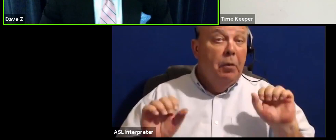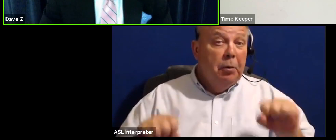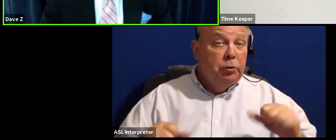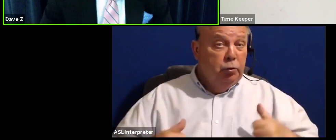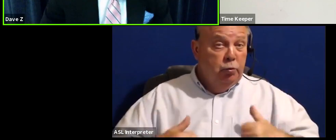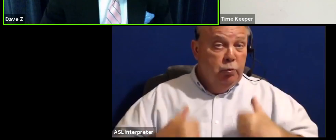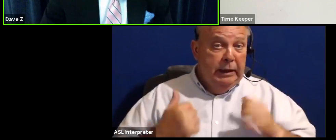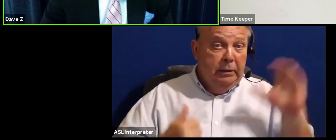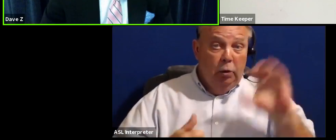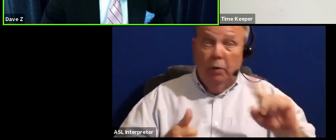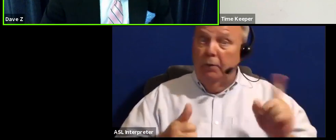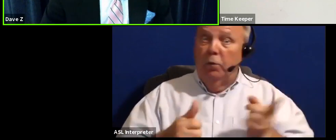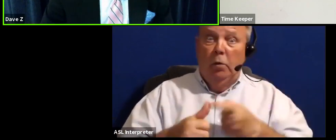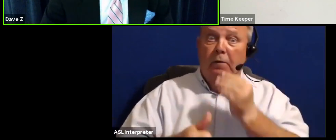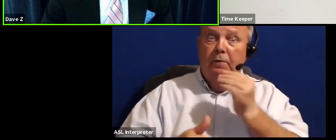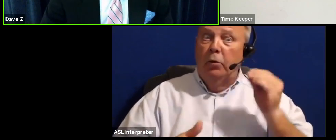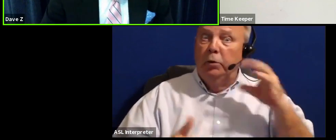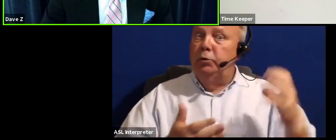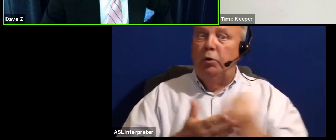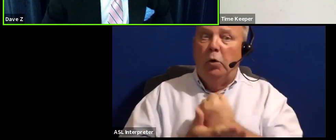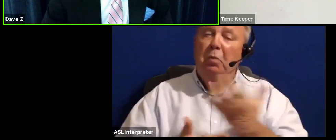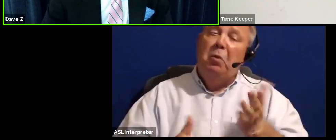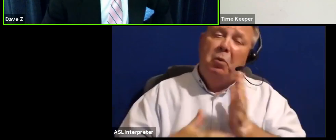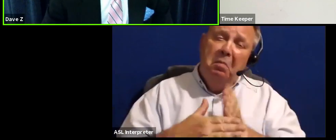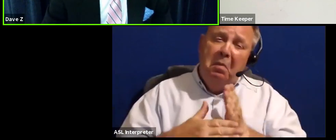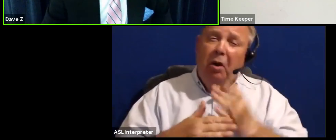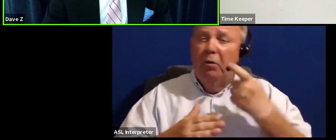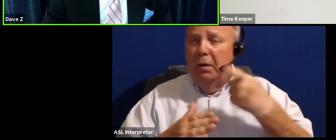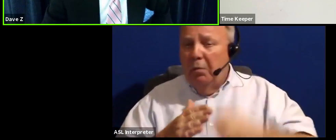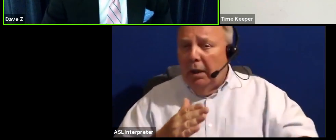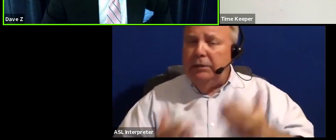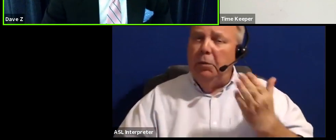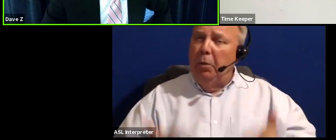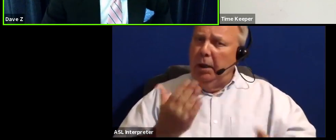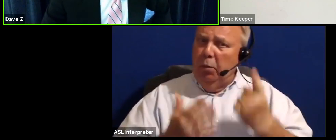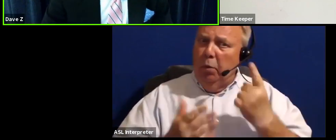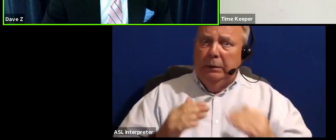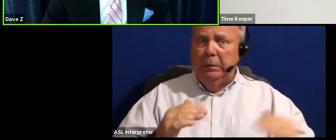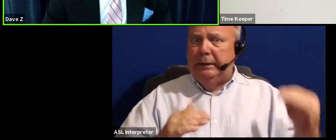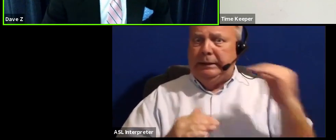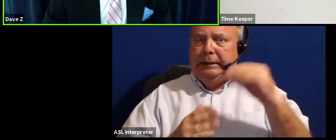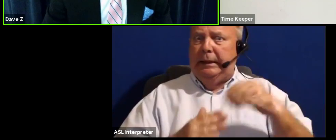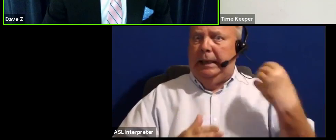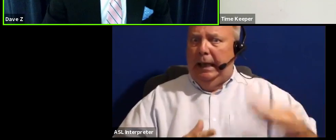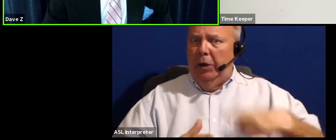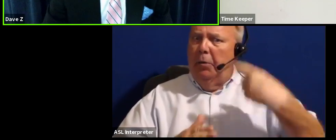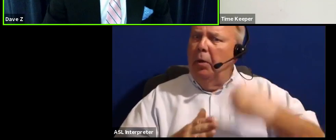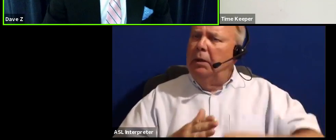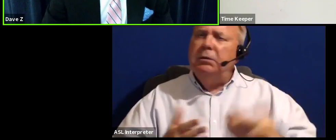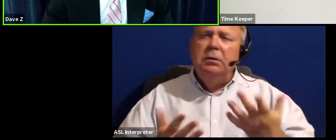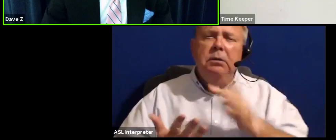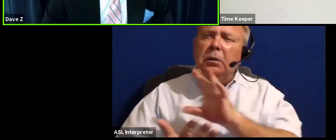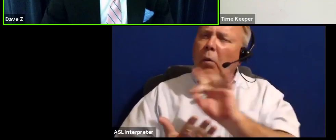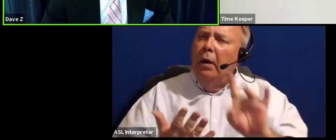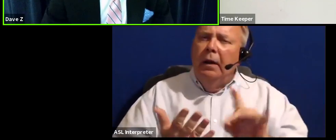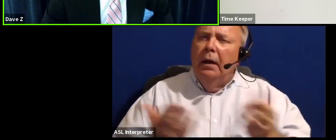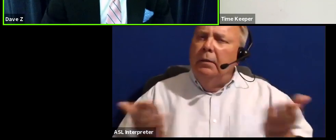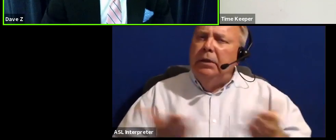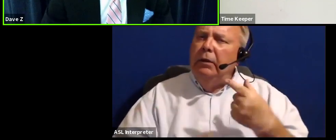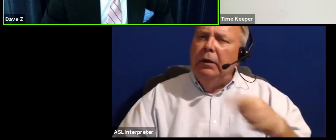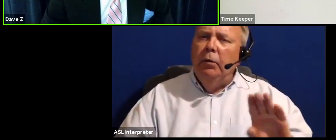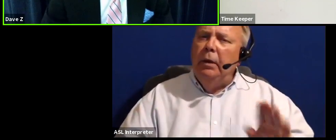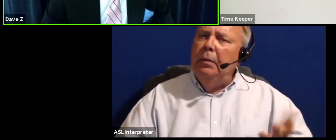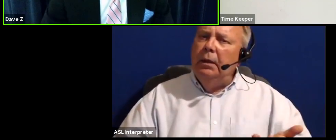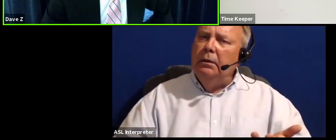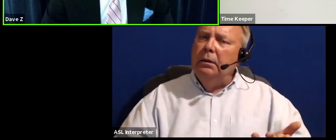looking for a first home or a moderately priced home or perhaps one with a higher price tag, what are the options here in Greenbelt?